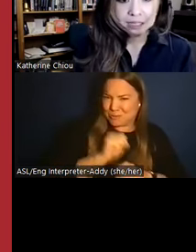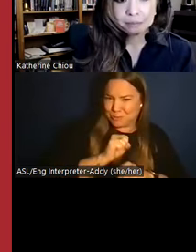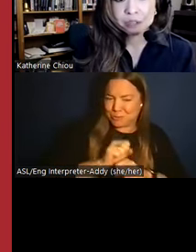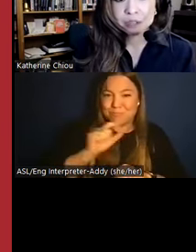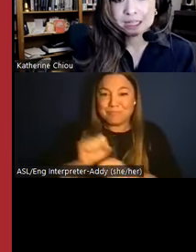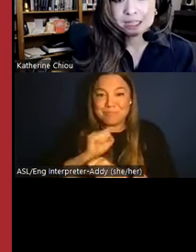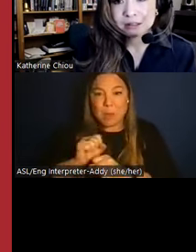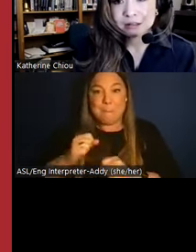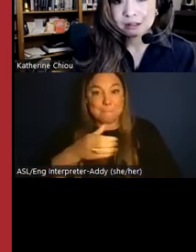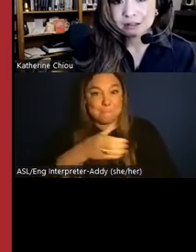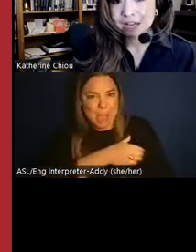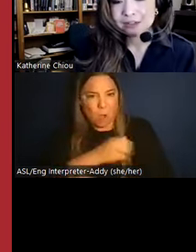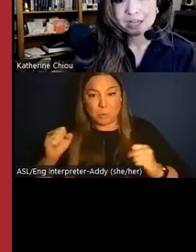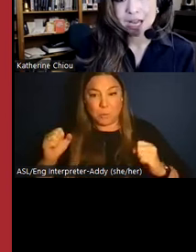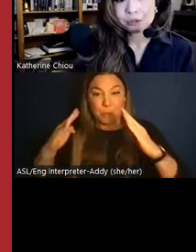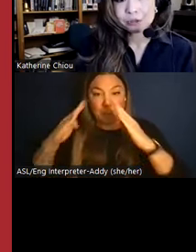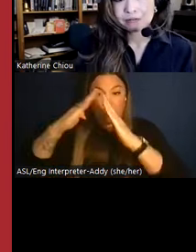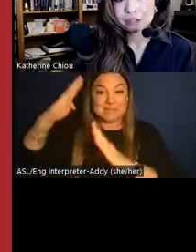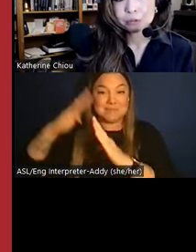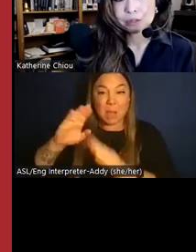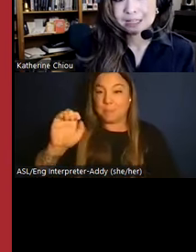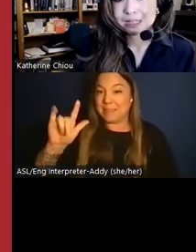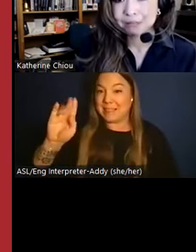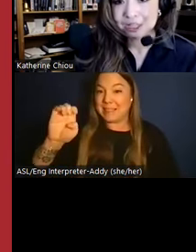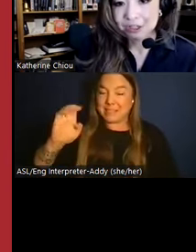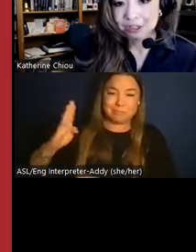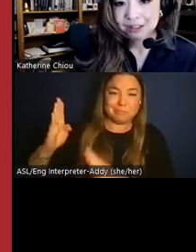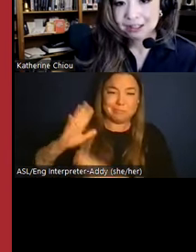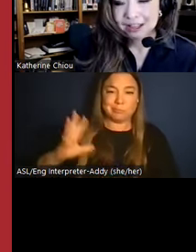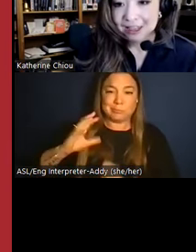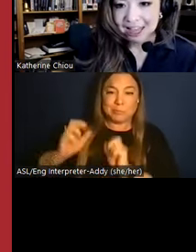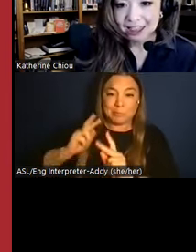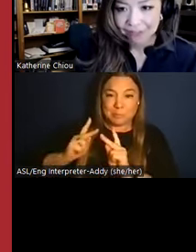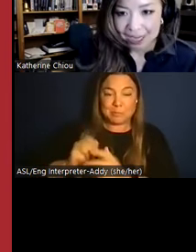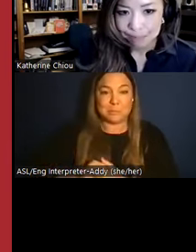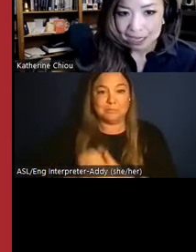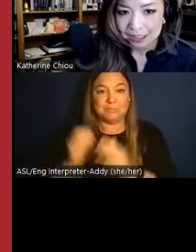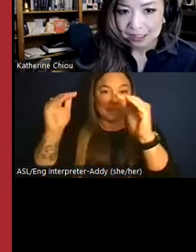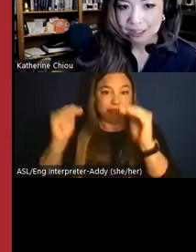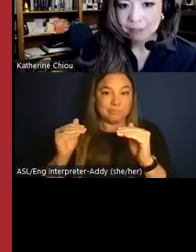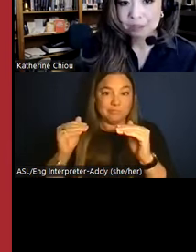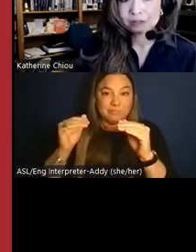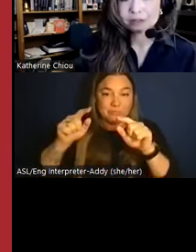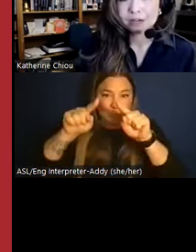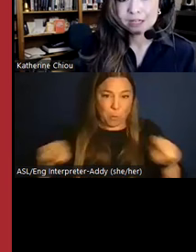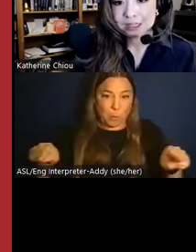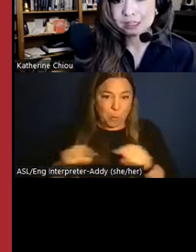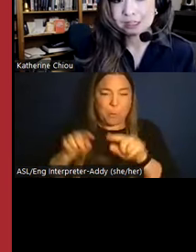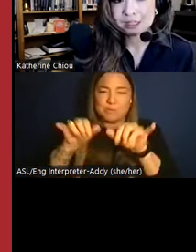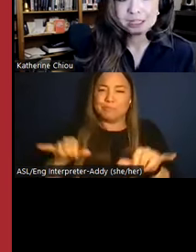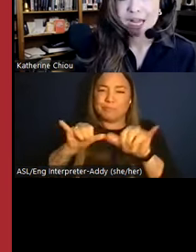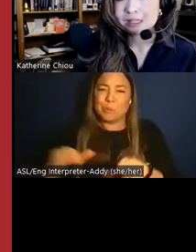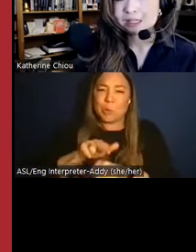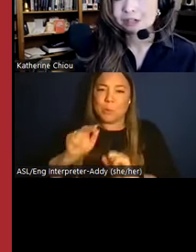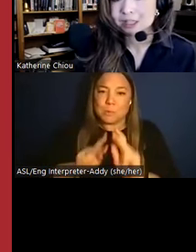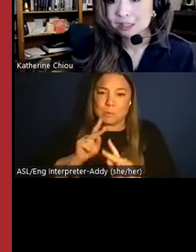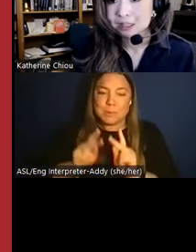apex, the Moche elite, their lives a tapestry of ritual and splendor. And then the vast base, the commoners, their existence, a